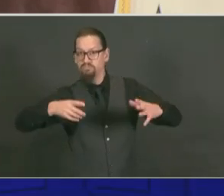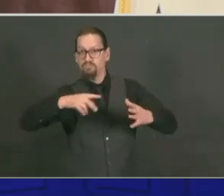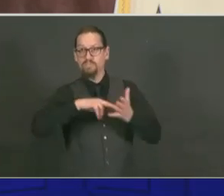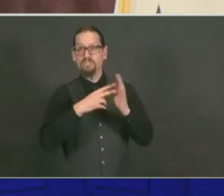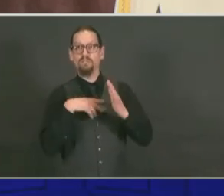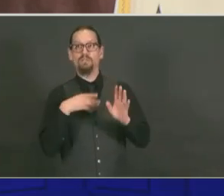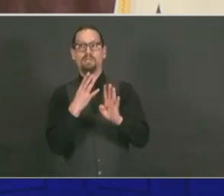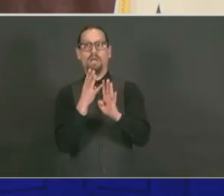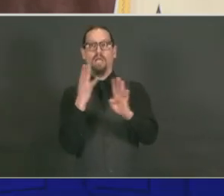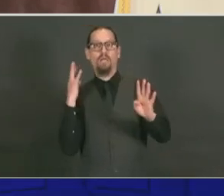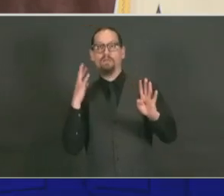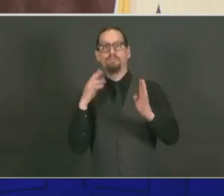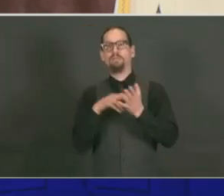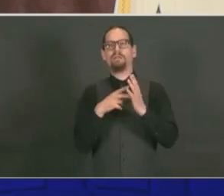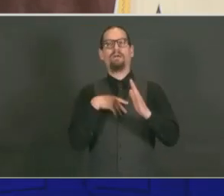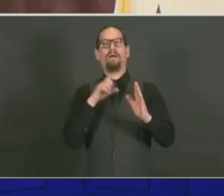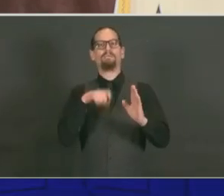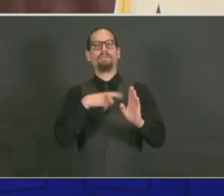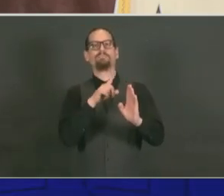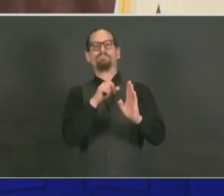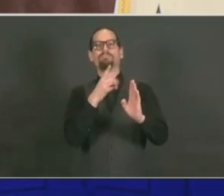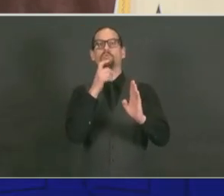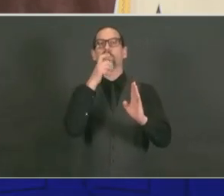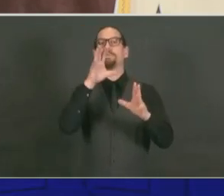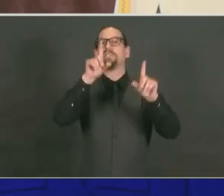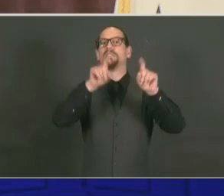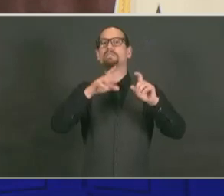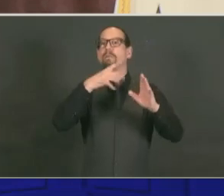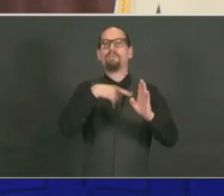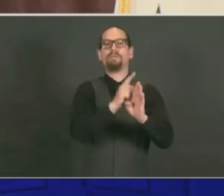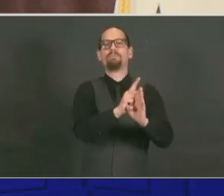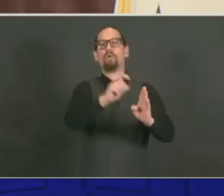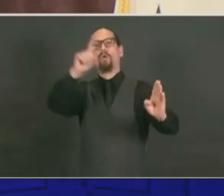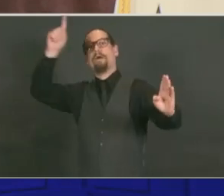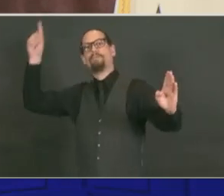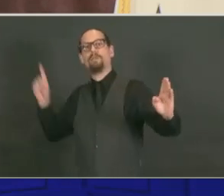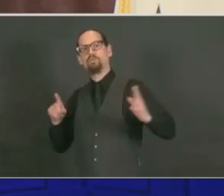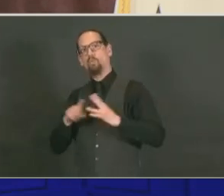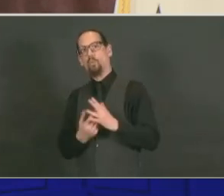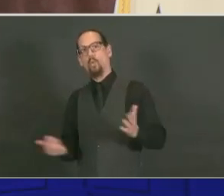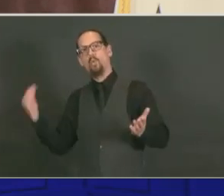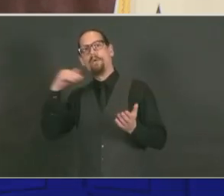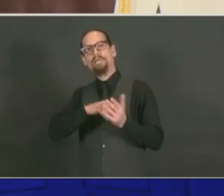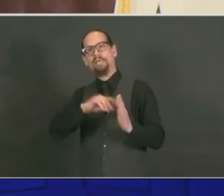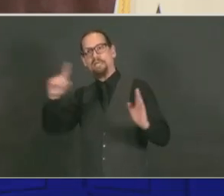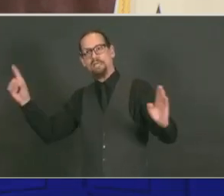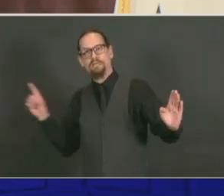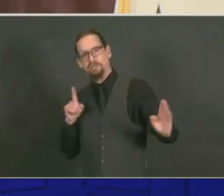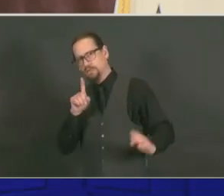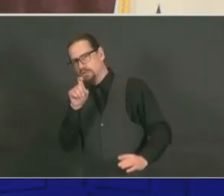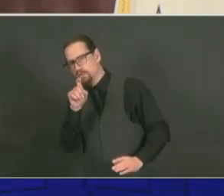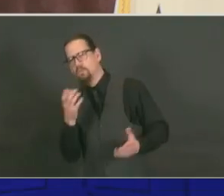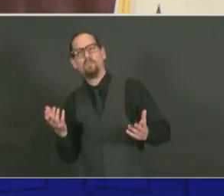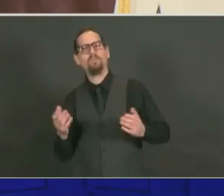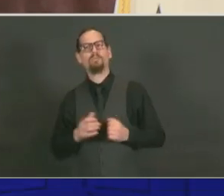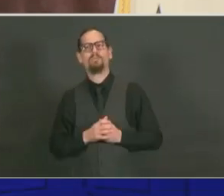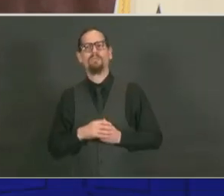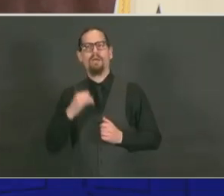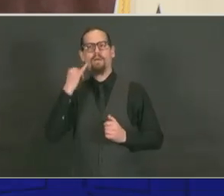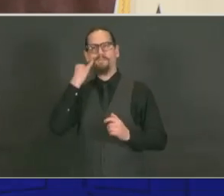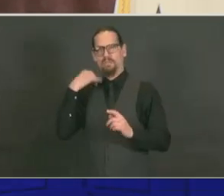We would work closely with the individuals if we know about it. There aren't any